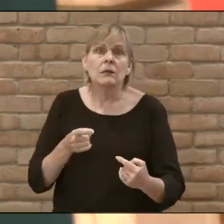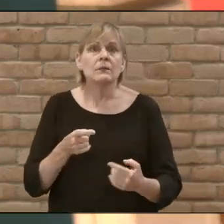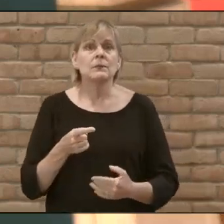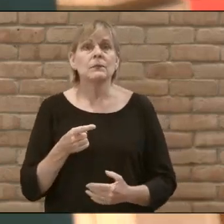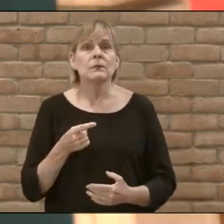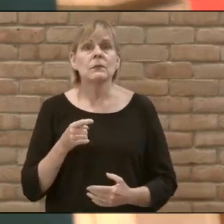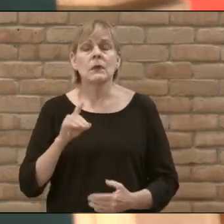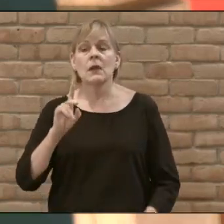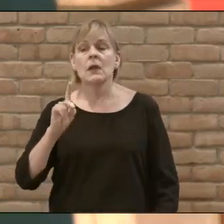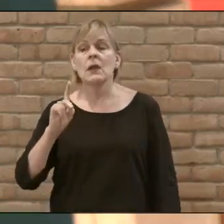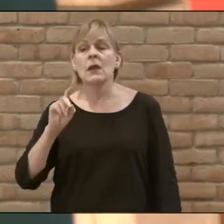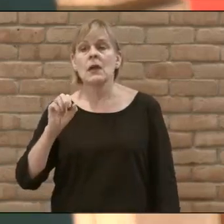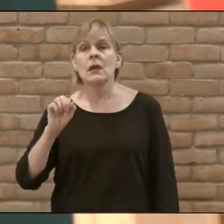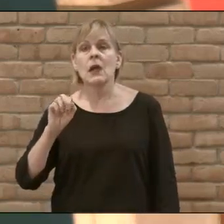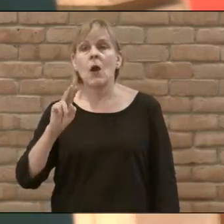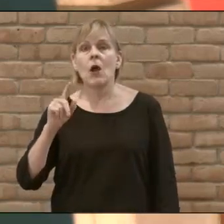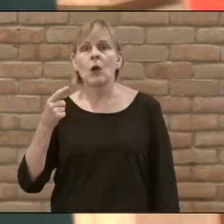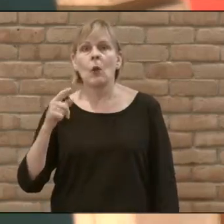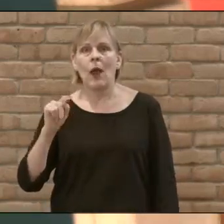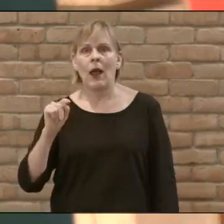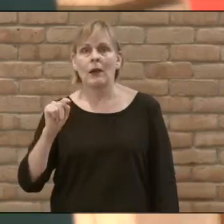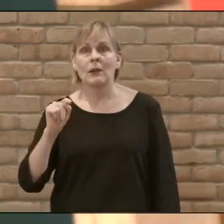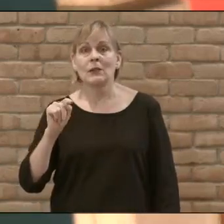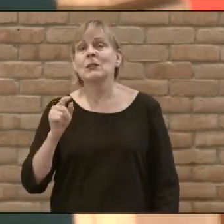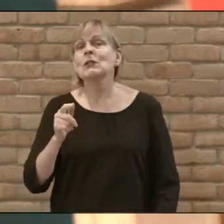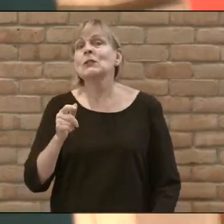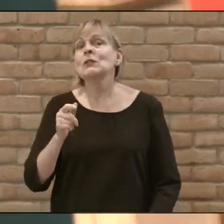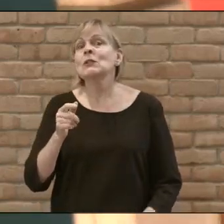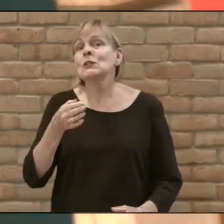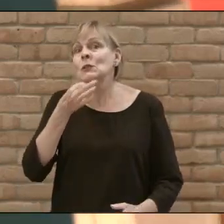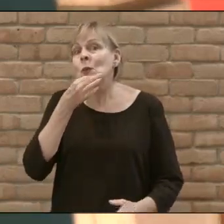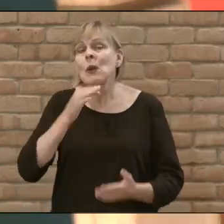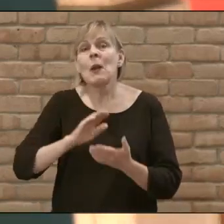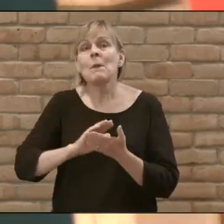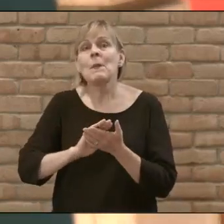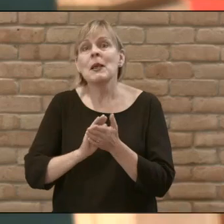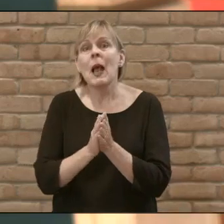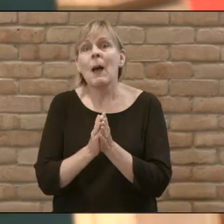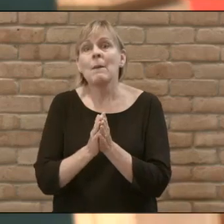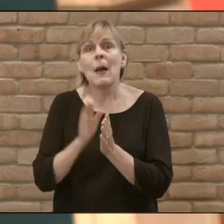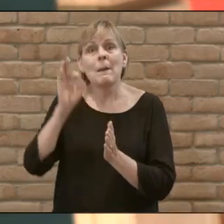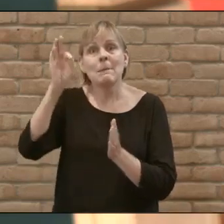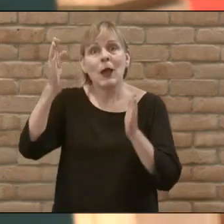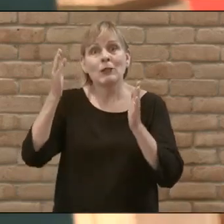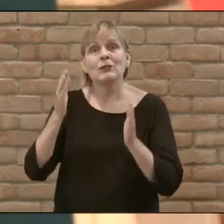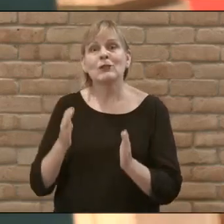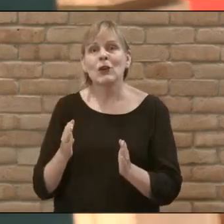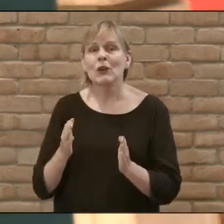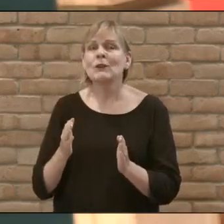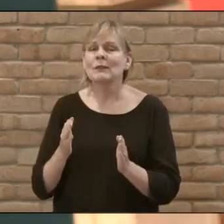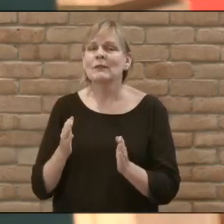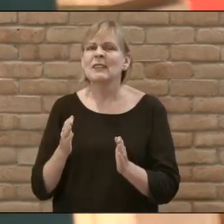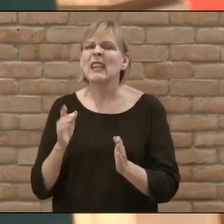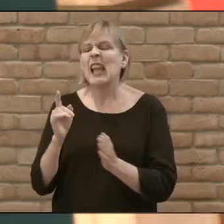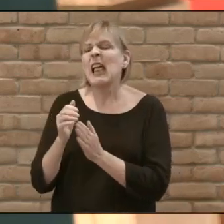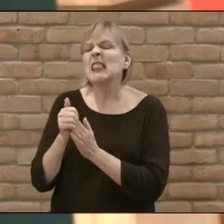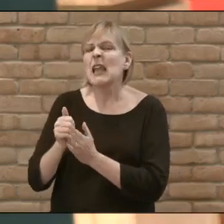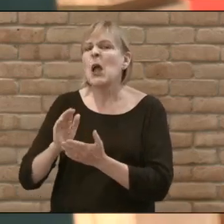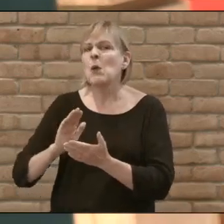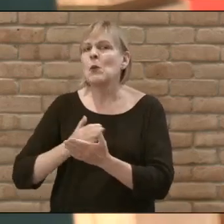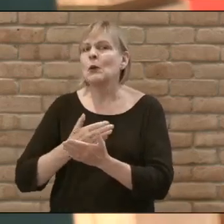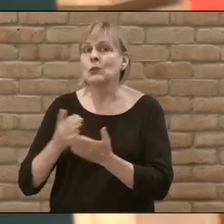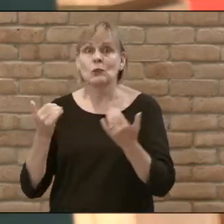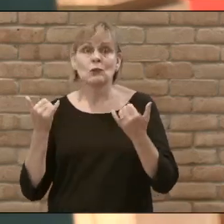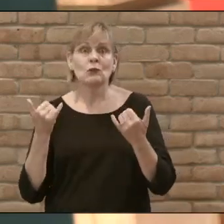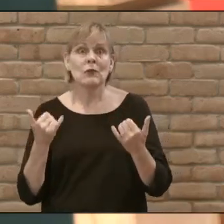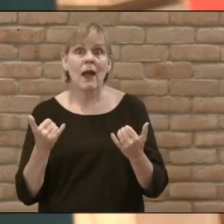Carl Grant with us Soon to be ordained as a pastor Carl Grant You're pretty used to seeing him leading our music But today